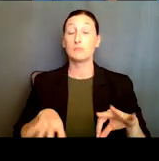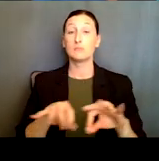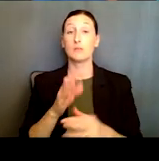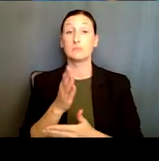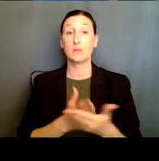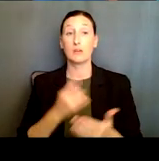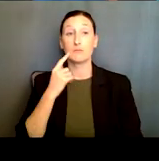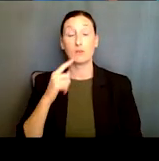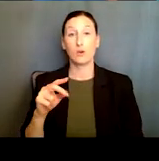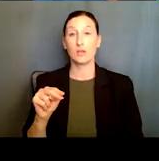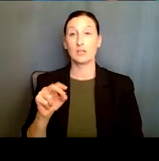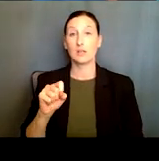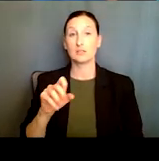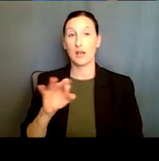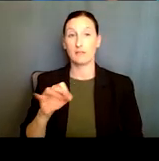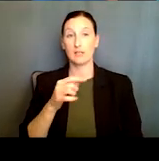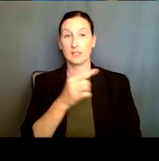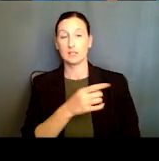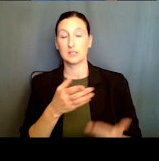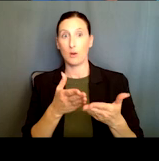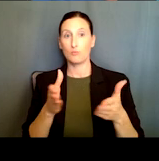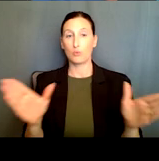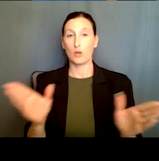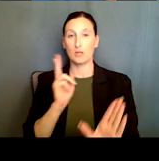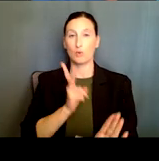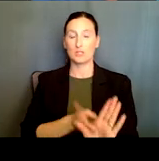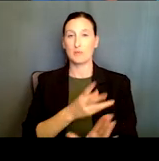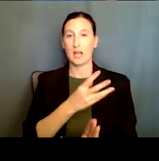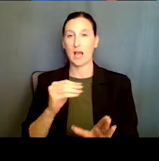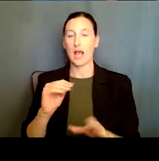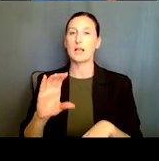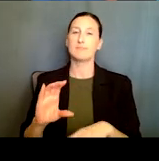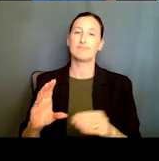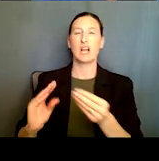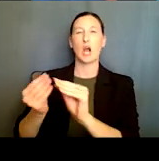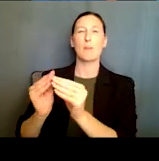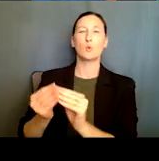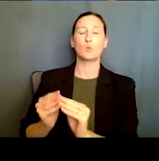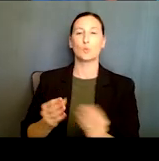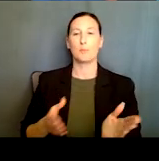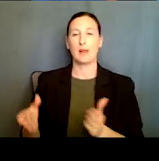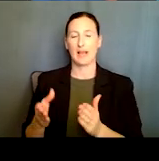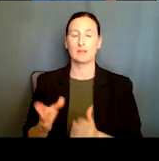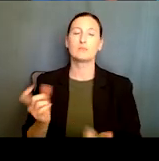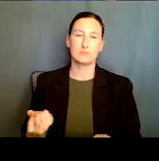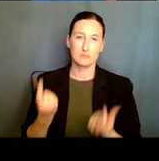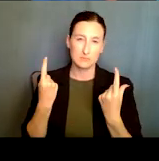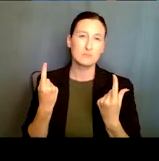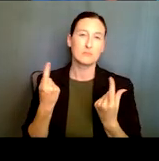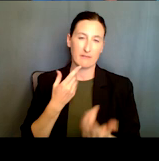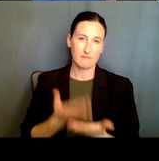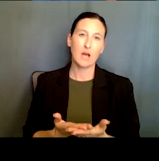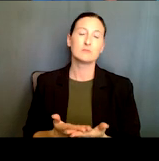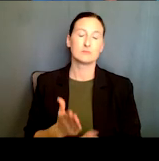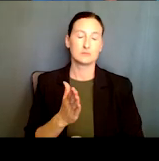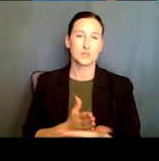NSF is the broadening participation in computing. It is a well accepted fact that certain